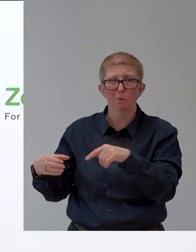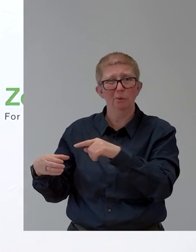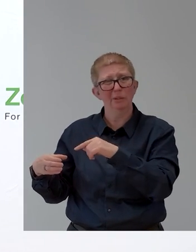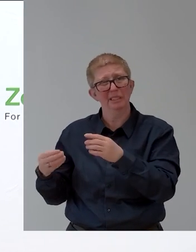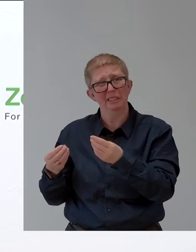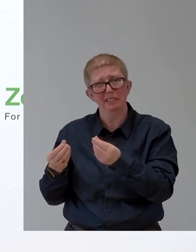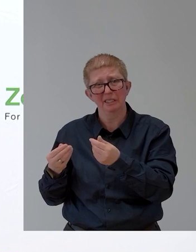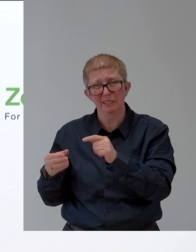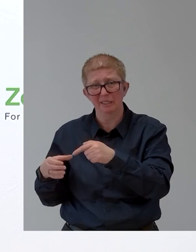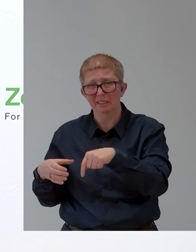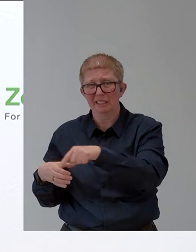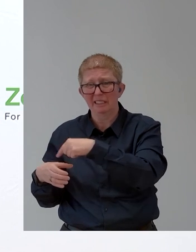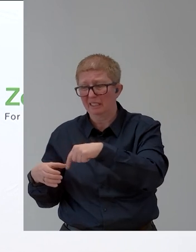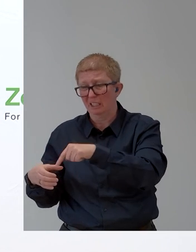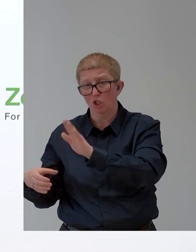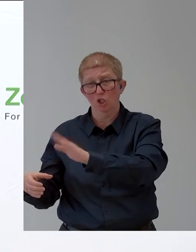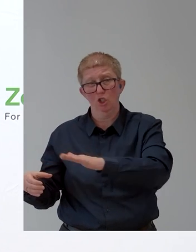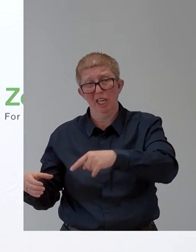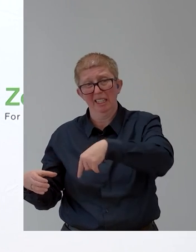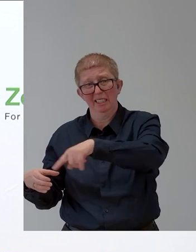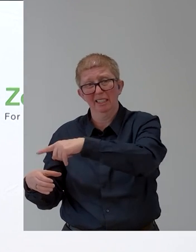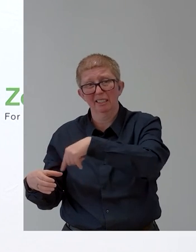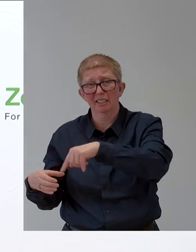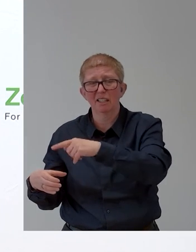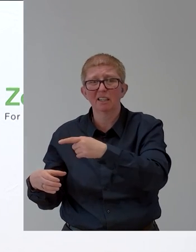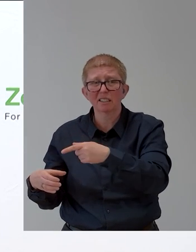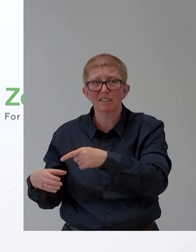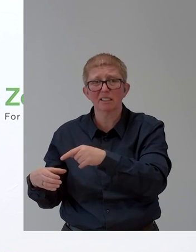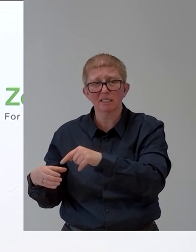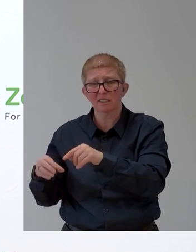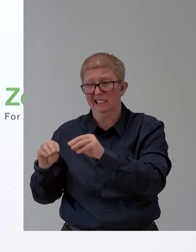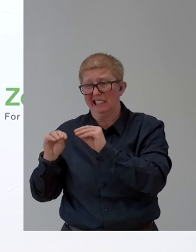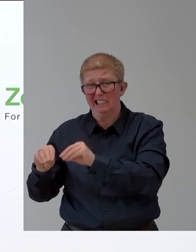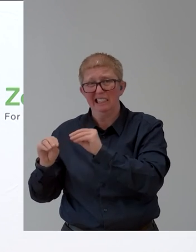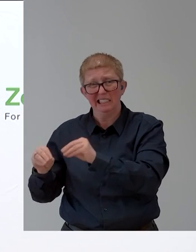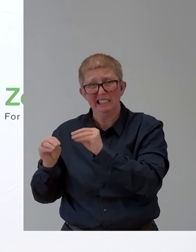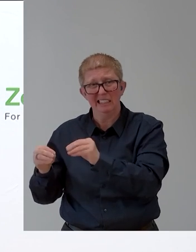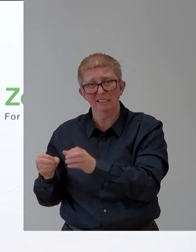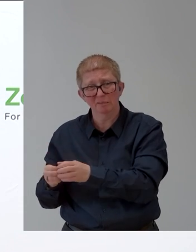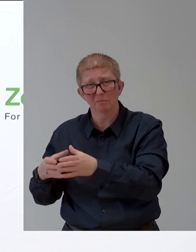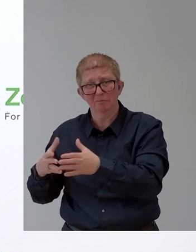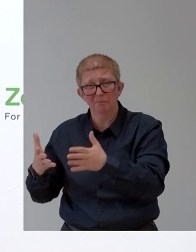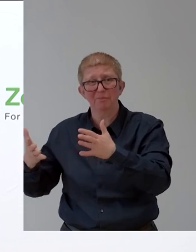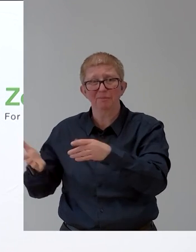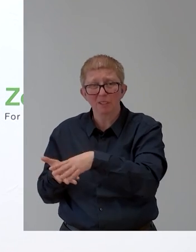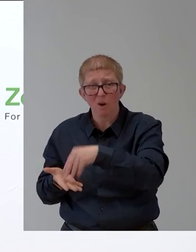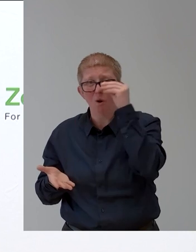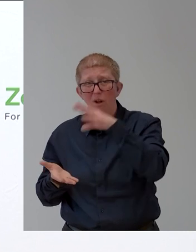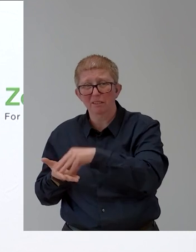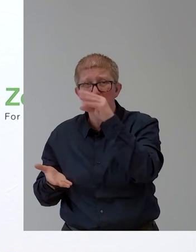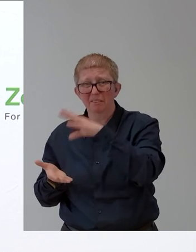this target group to better learn, better understand, and better think